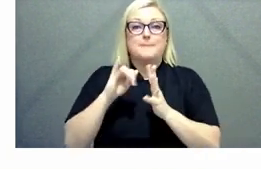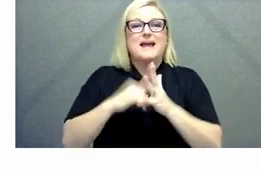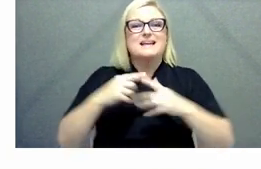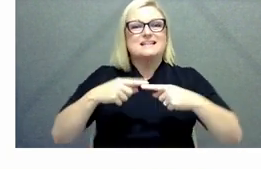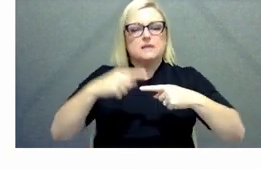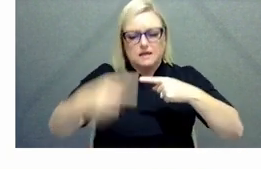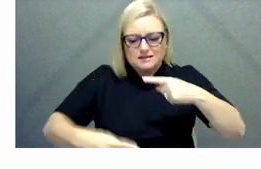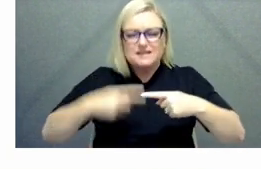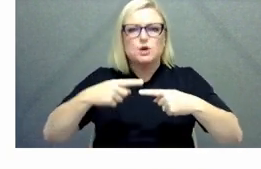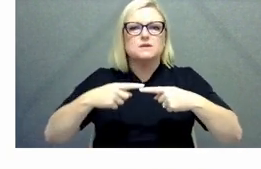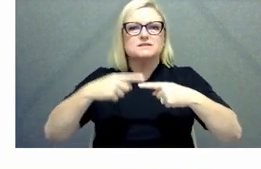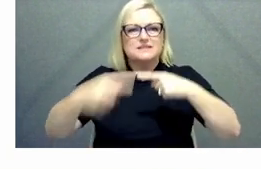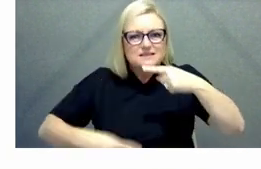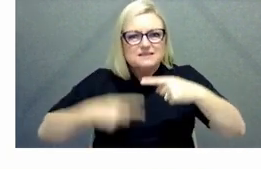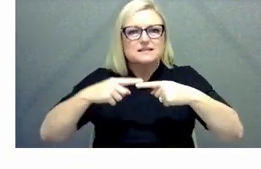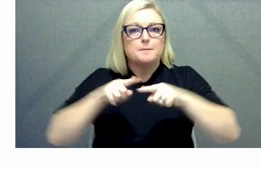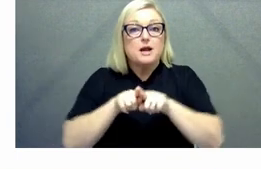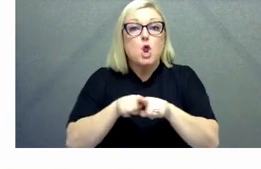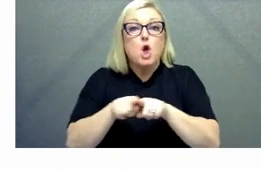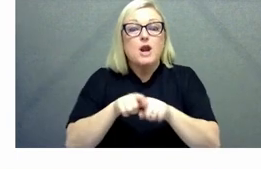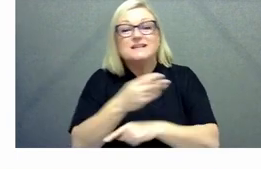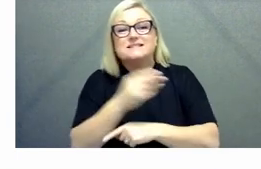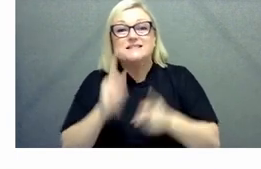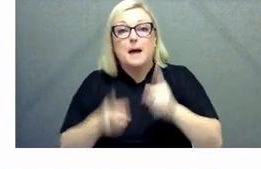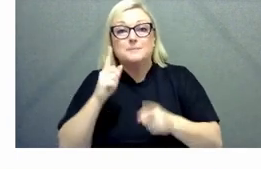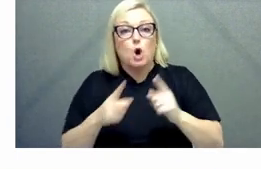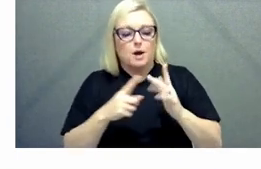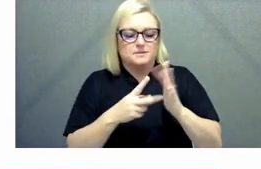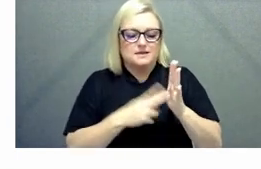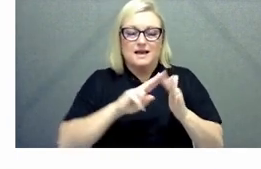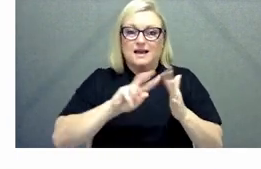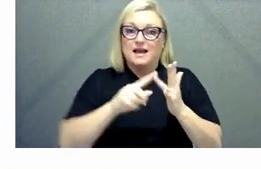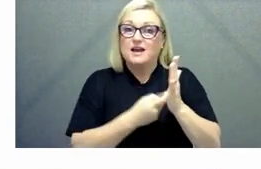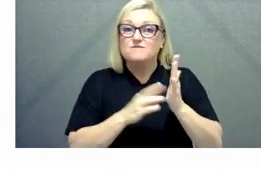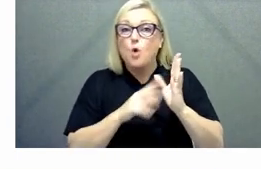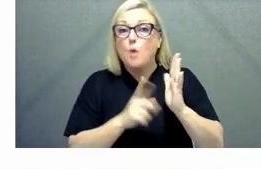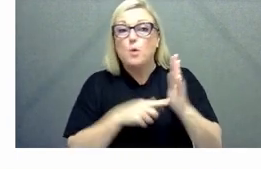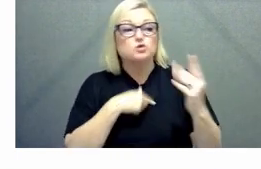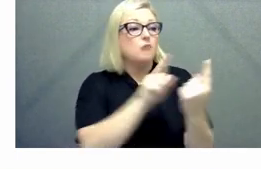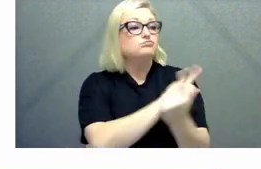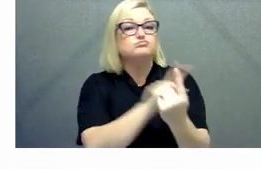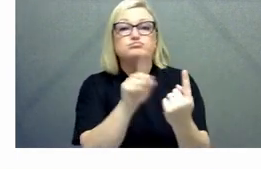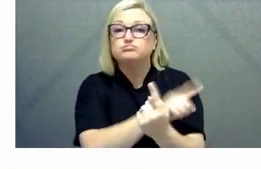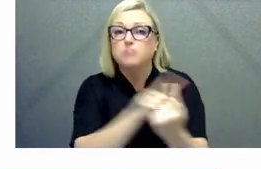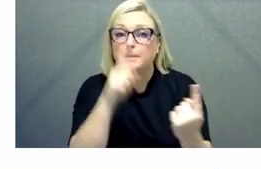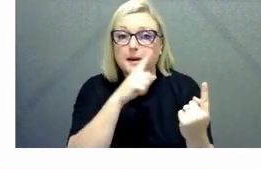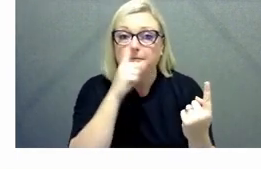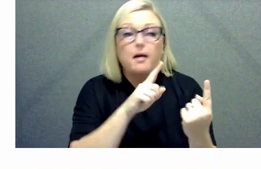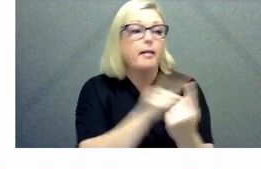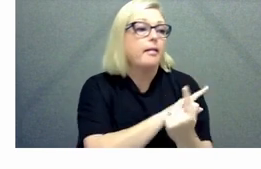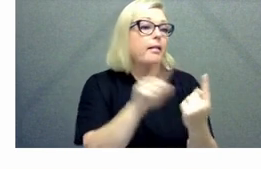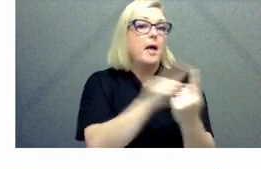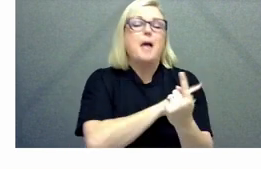that some of your learning is in formal learning settings but so much of it is about connecting learning from practice